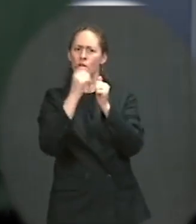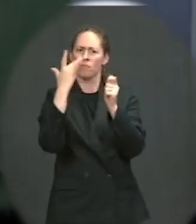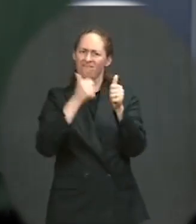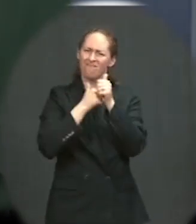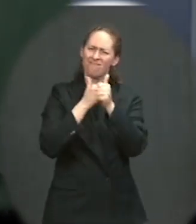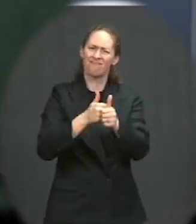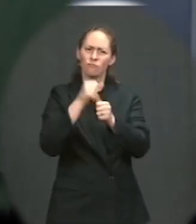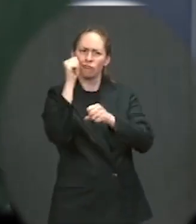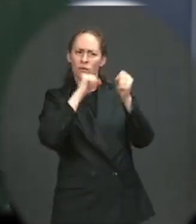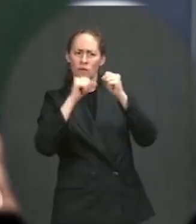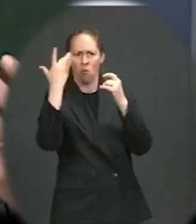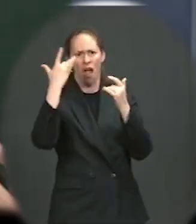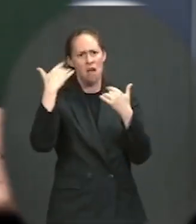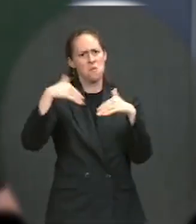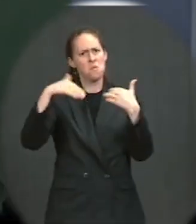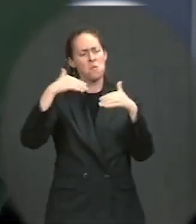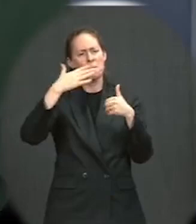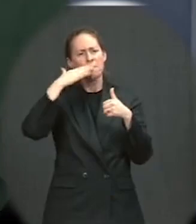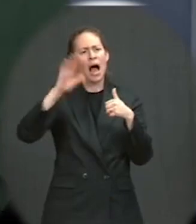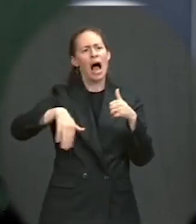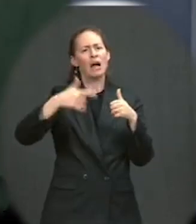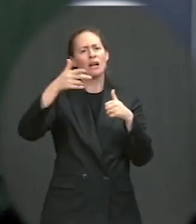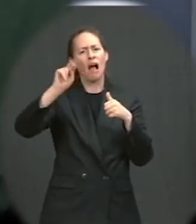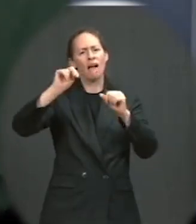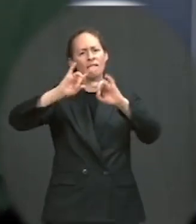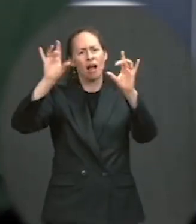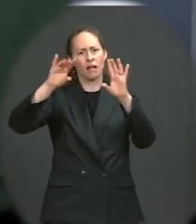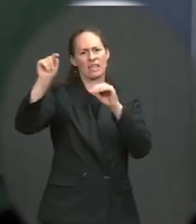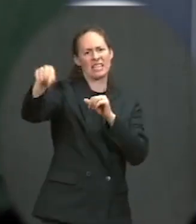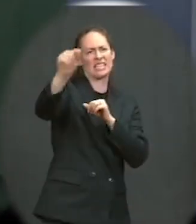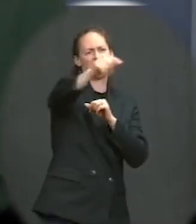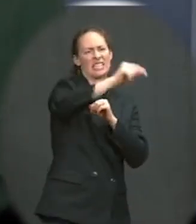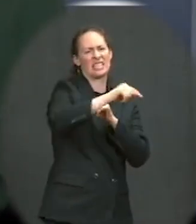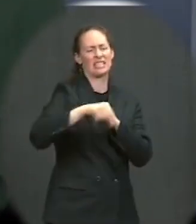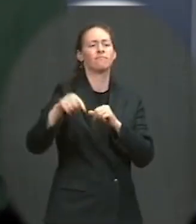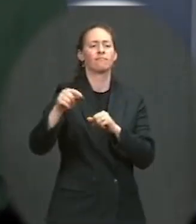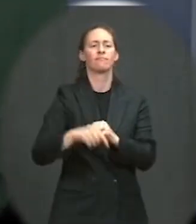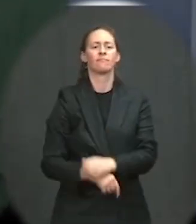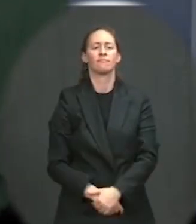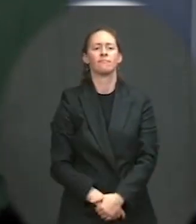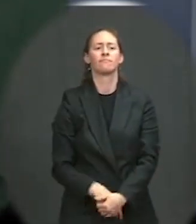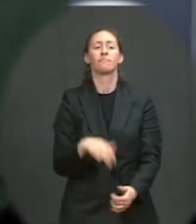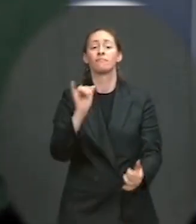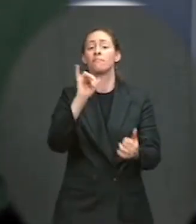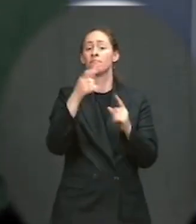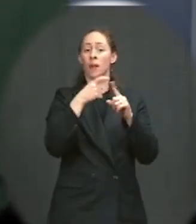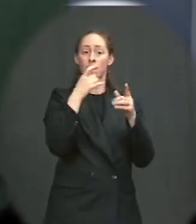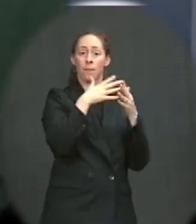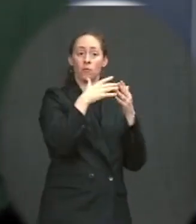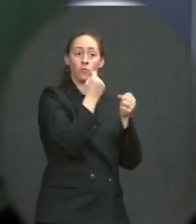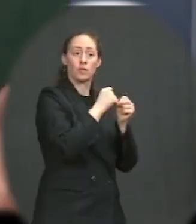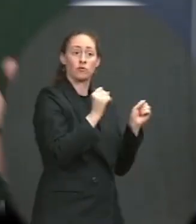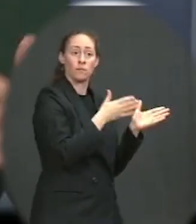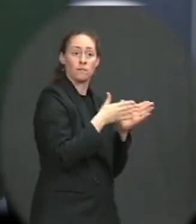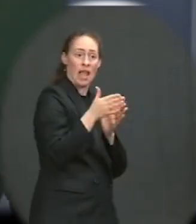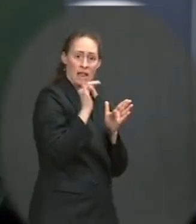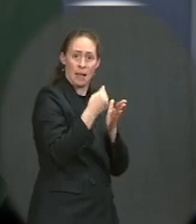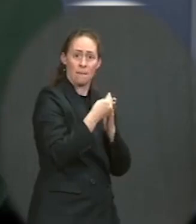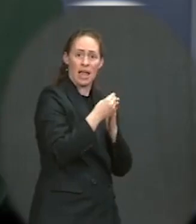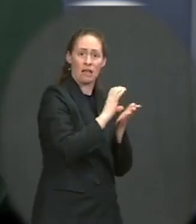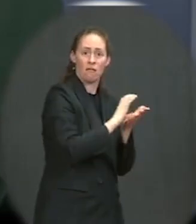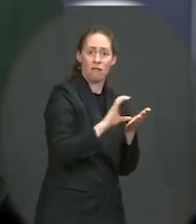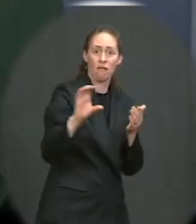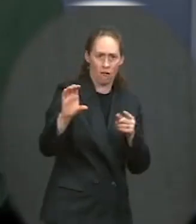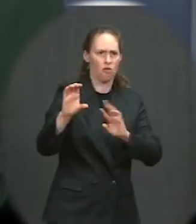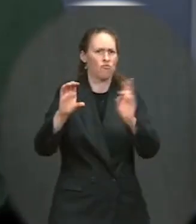of gun violence. They have also designated a portion of their American Rescue Plan state and local funding, or another source of